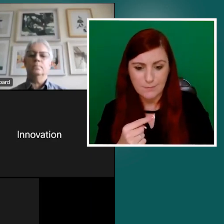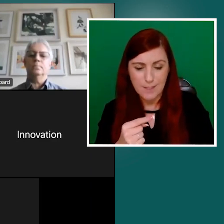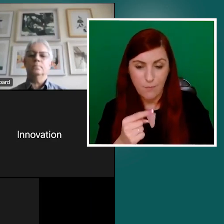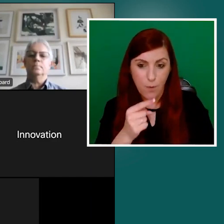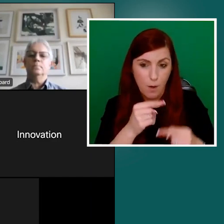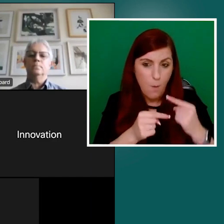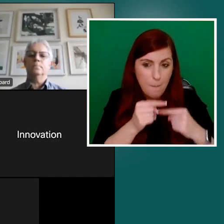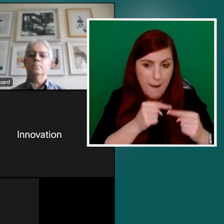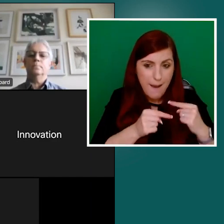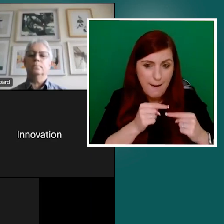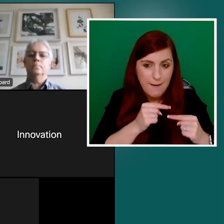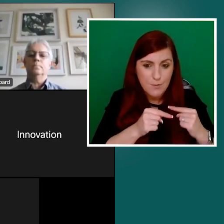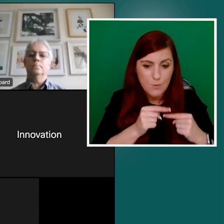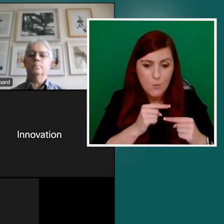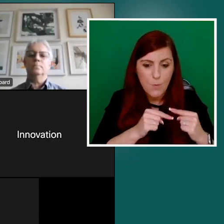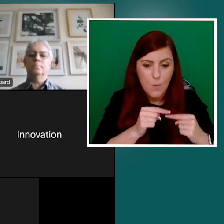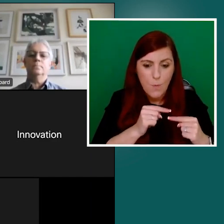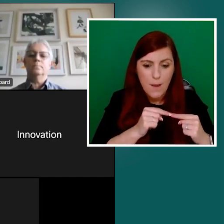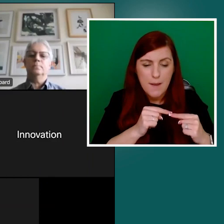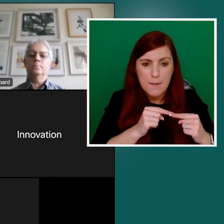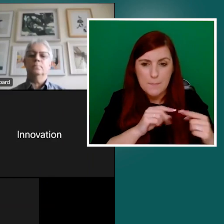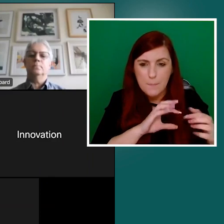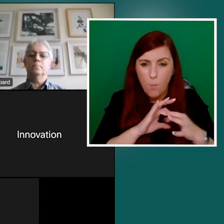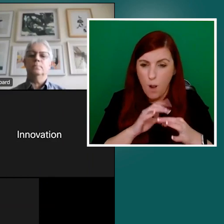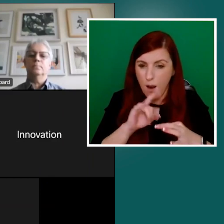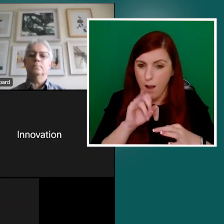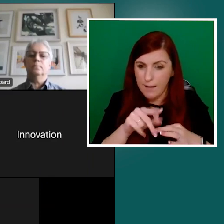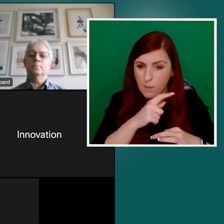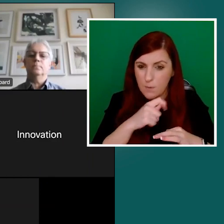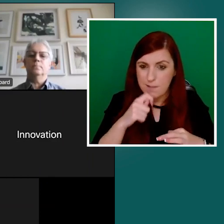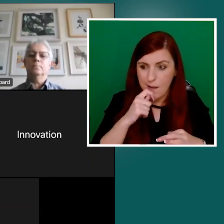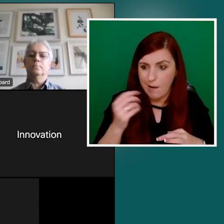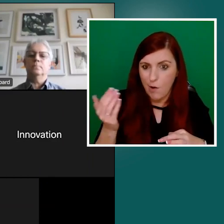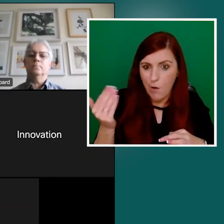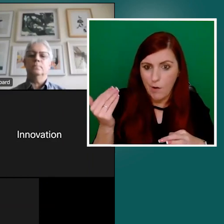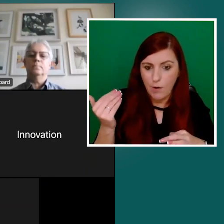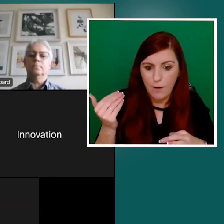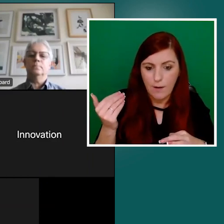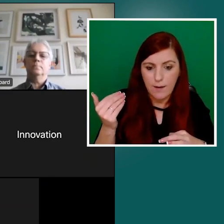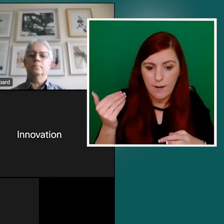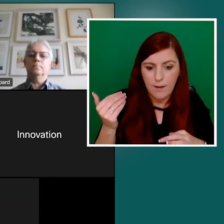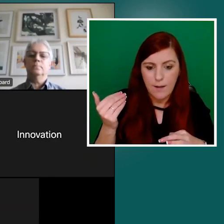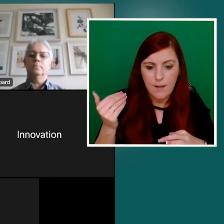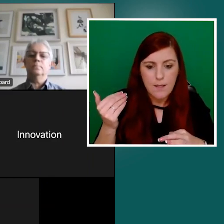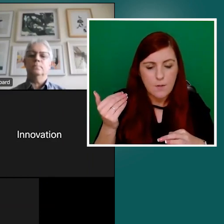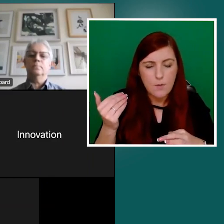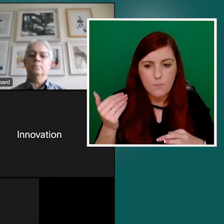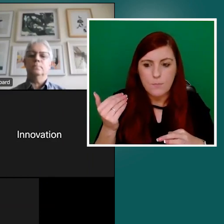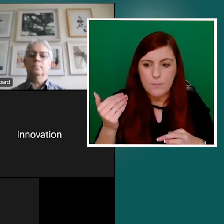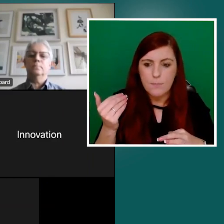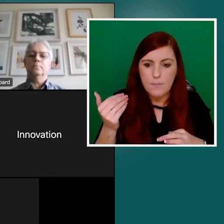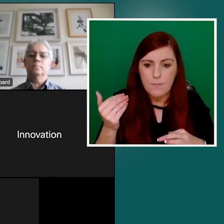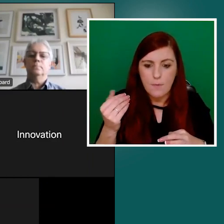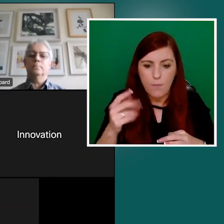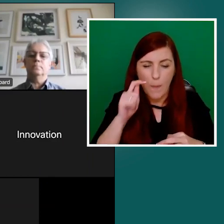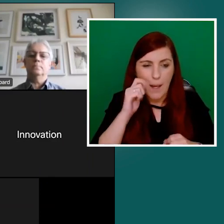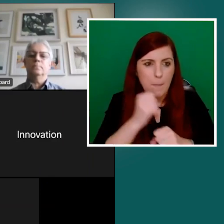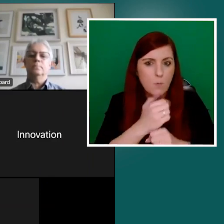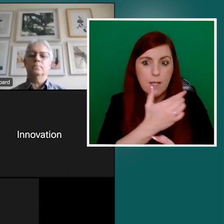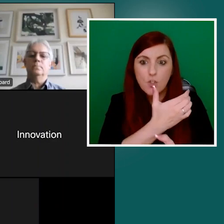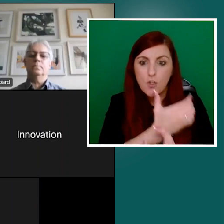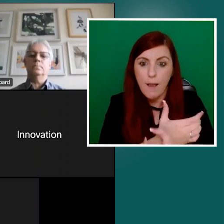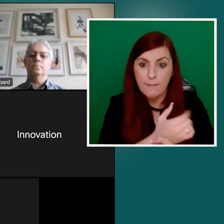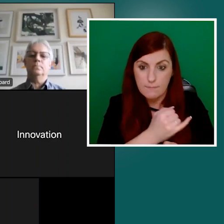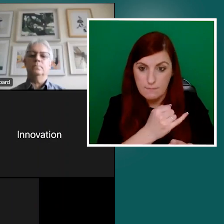saying earlier, if you can imagine, for example, a child in a school, you know, listening to audio of the form,